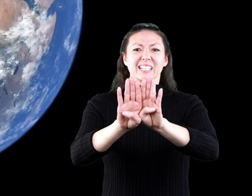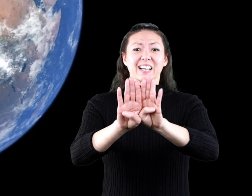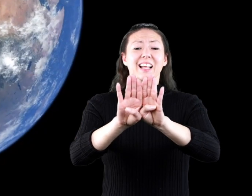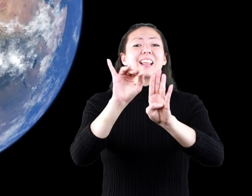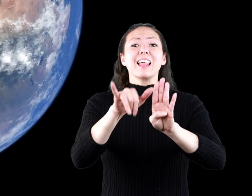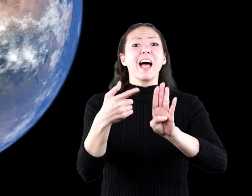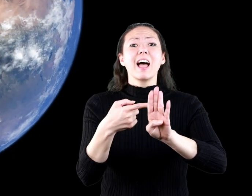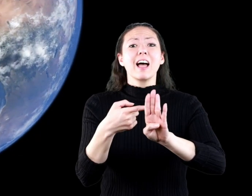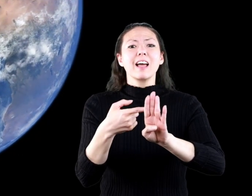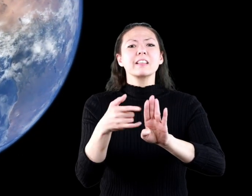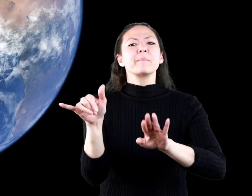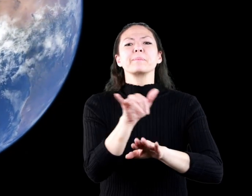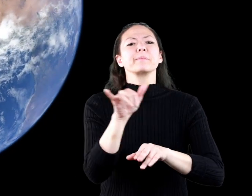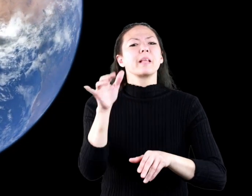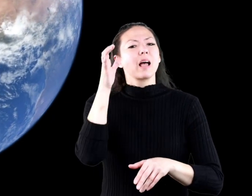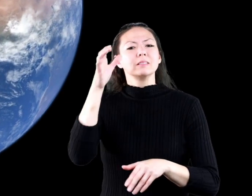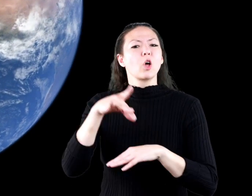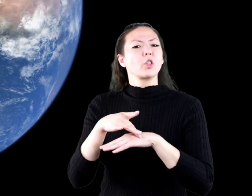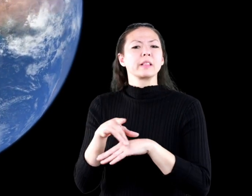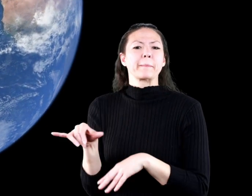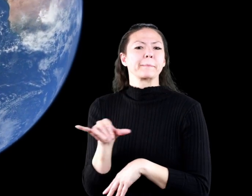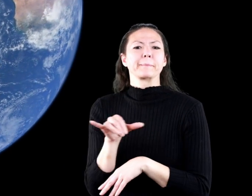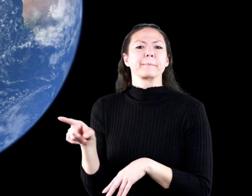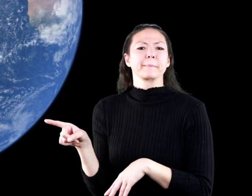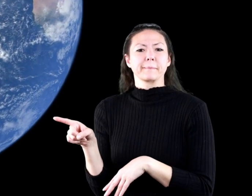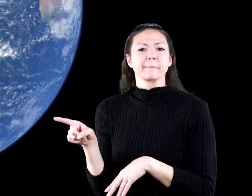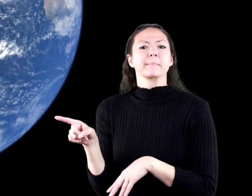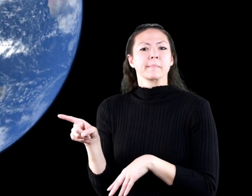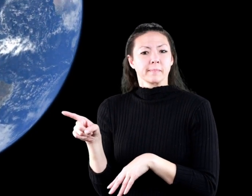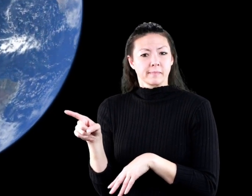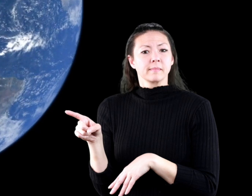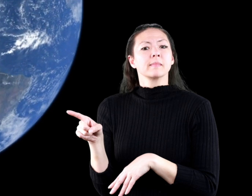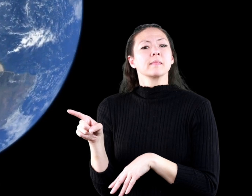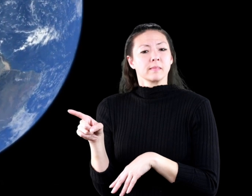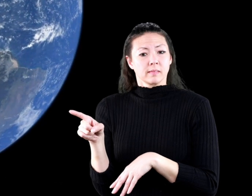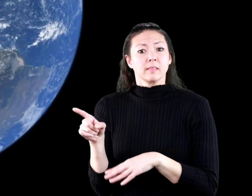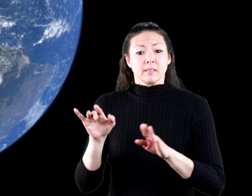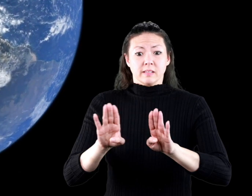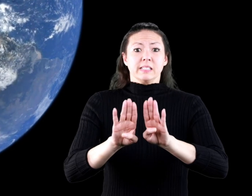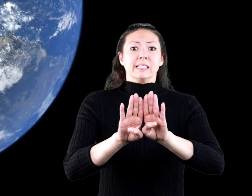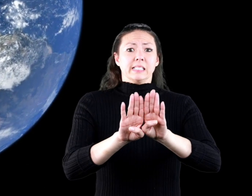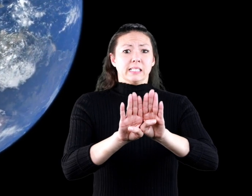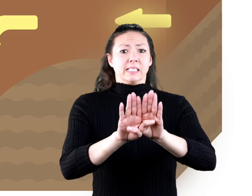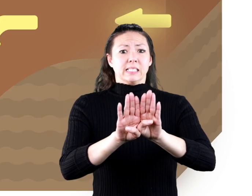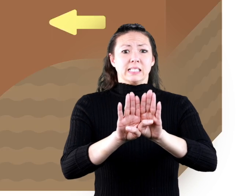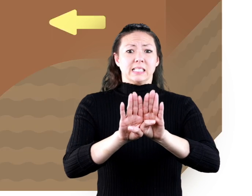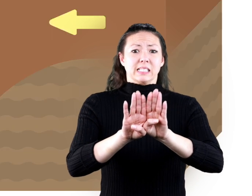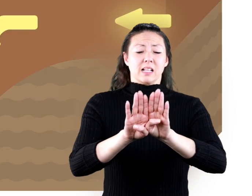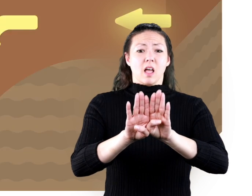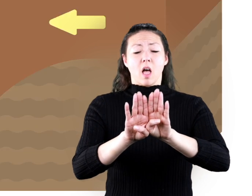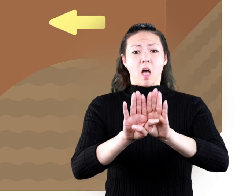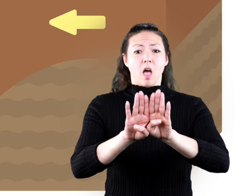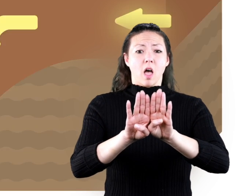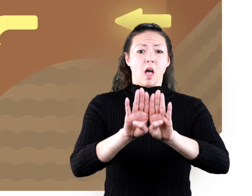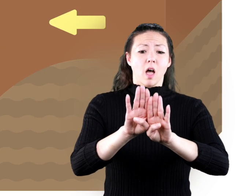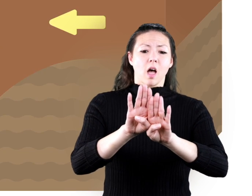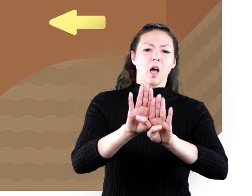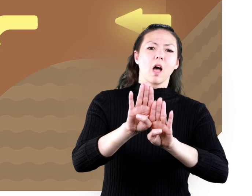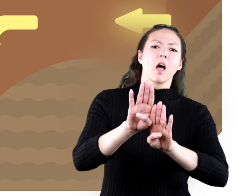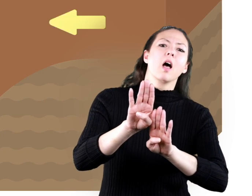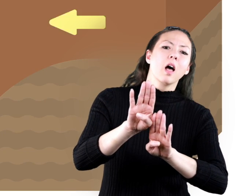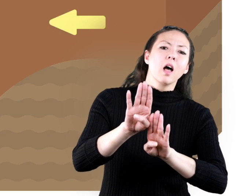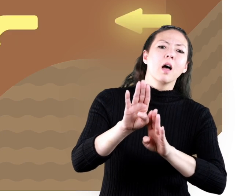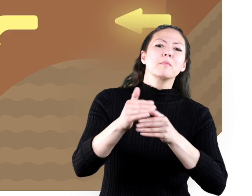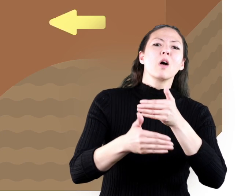so in the case of the plates under the earth when you have a convergent boundary one plate slides under the